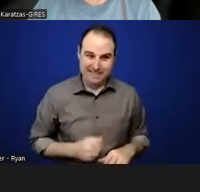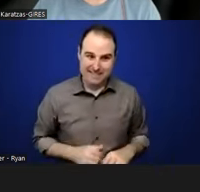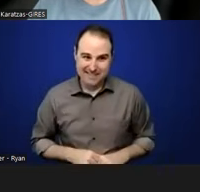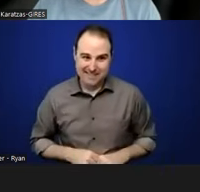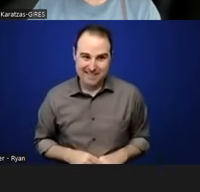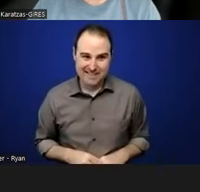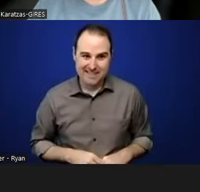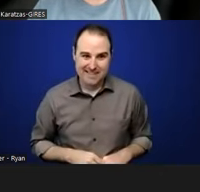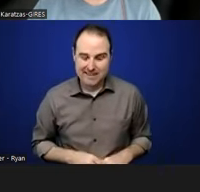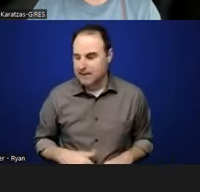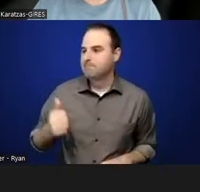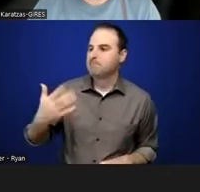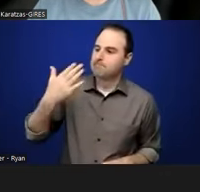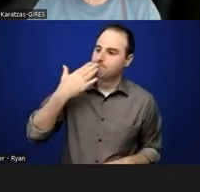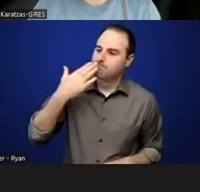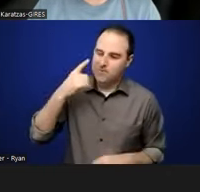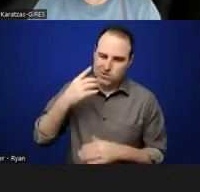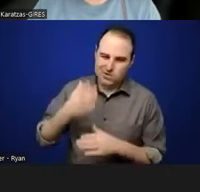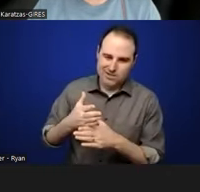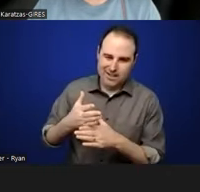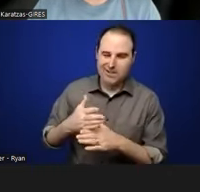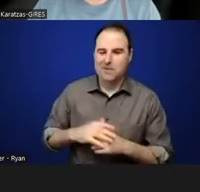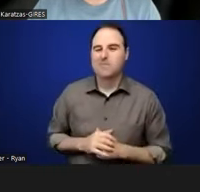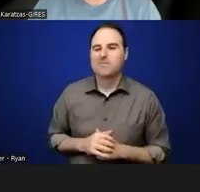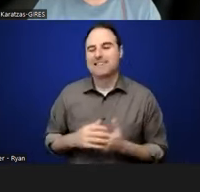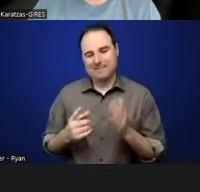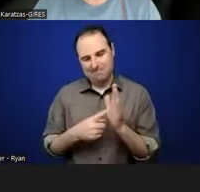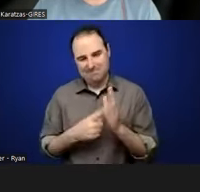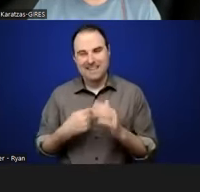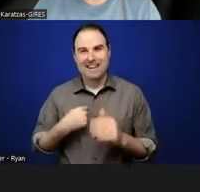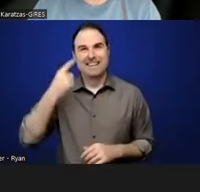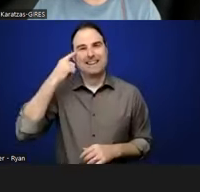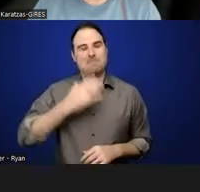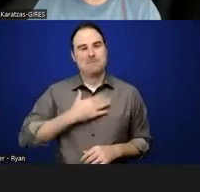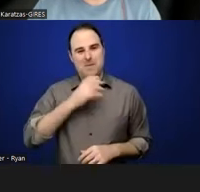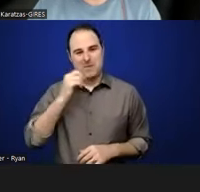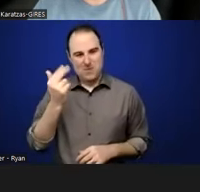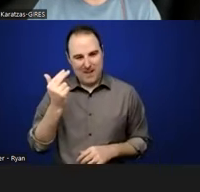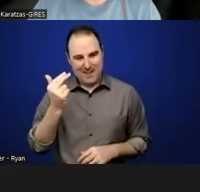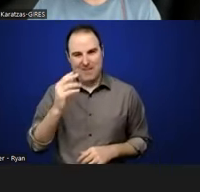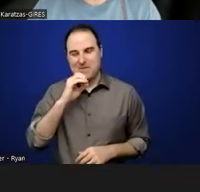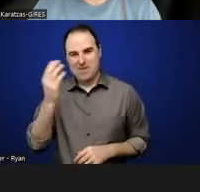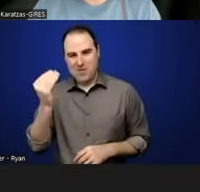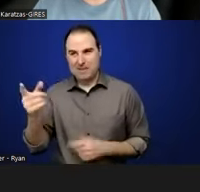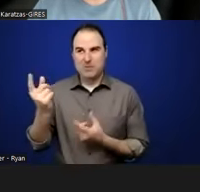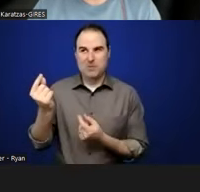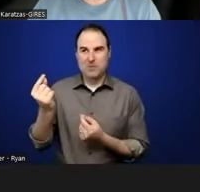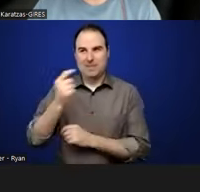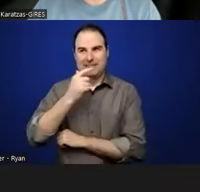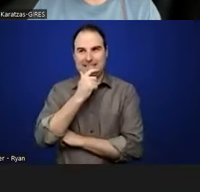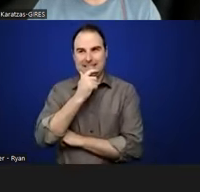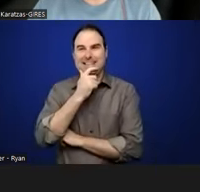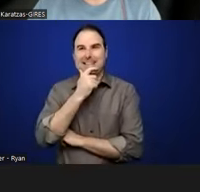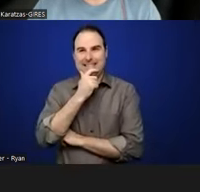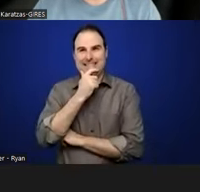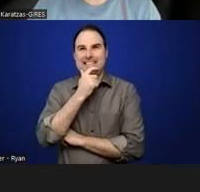So, so thanks for sharing that, Ana. And sometimes I think about like what my 12 and 14 year olds are doing right now. I'm like, oh, that's going to be, that's, that's what we're going